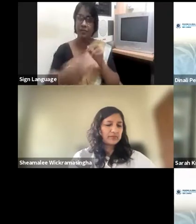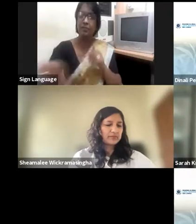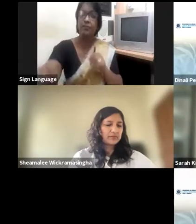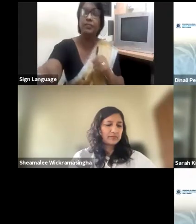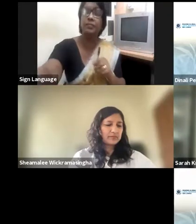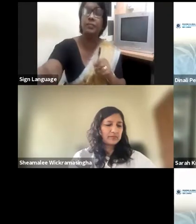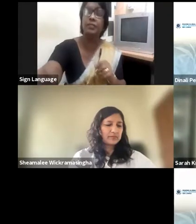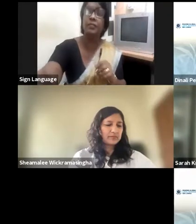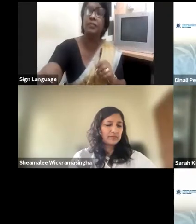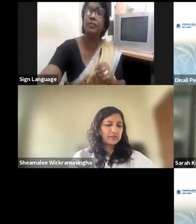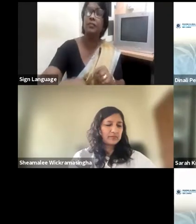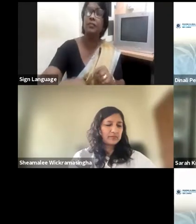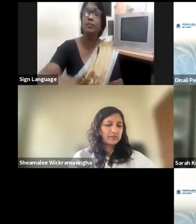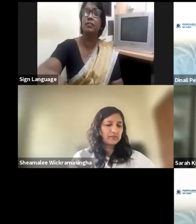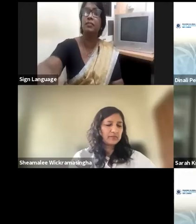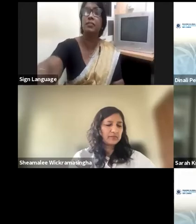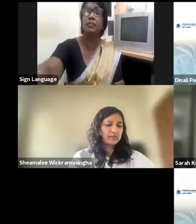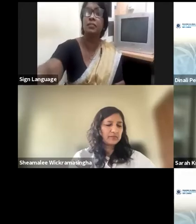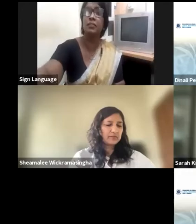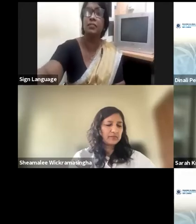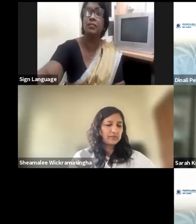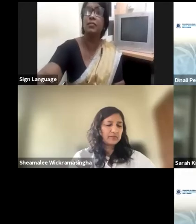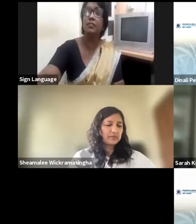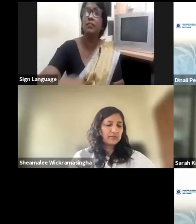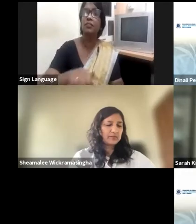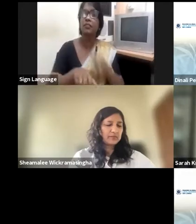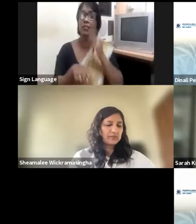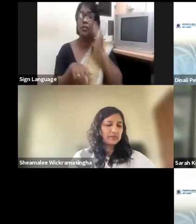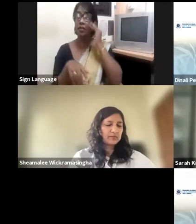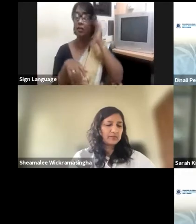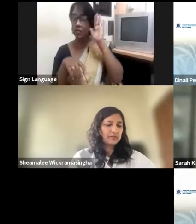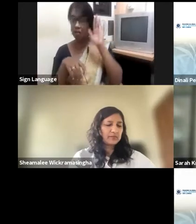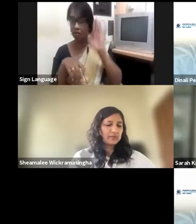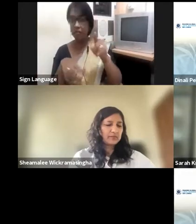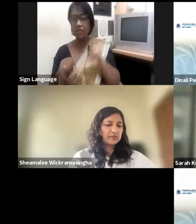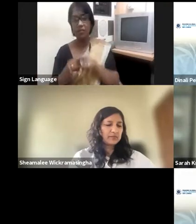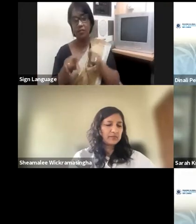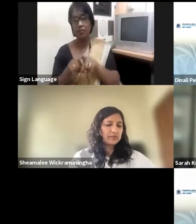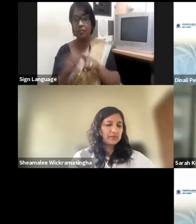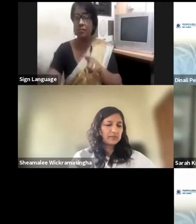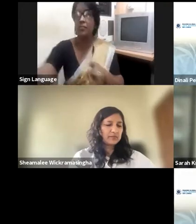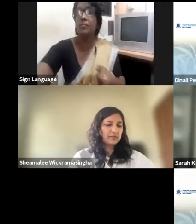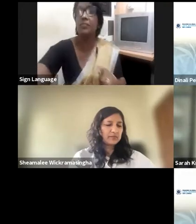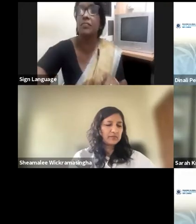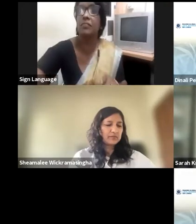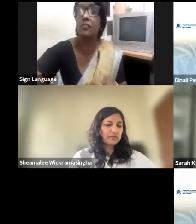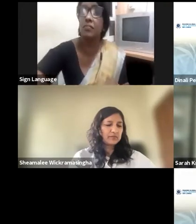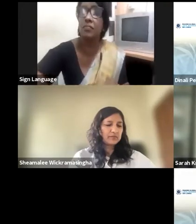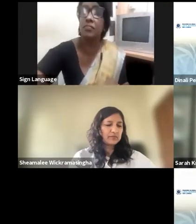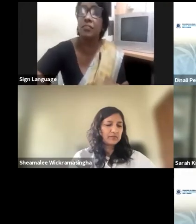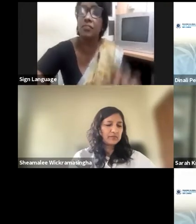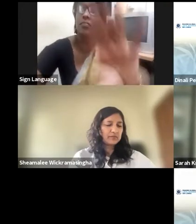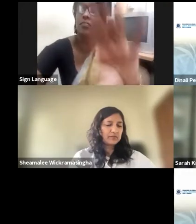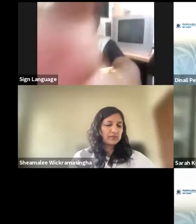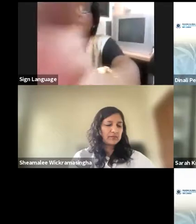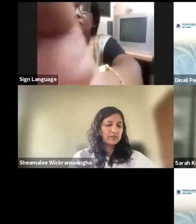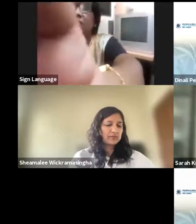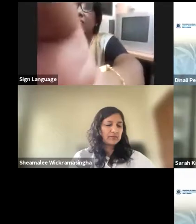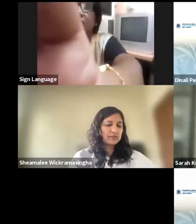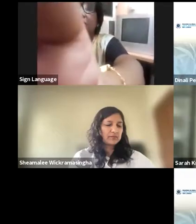adds color to the board? I mean, that's all nonsense to me. You know, it's just bringing the best person and,